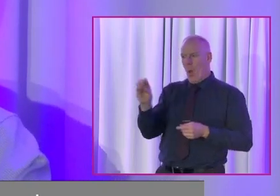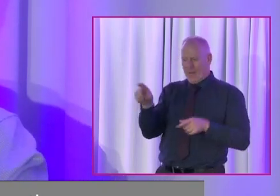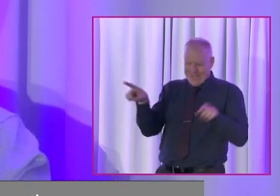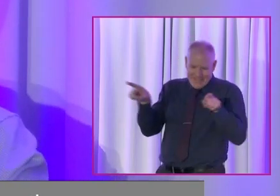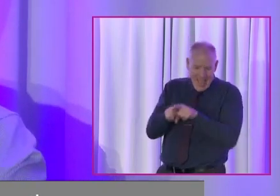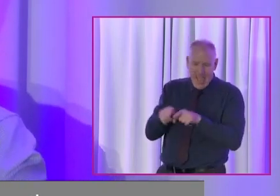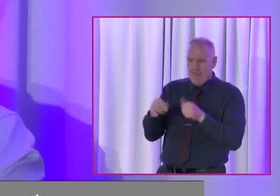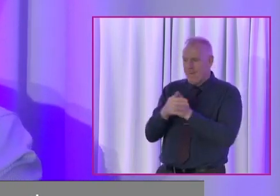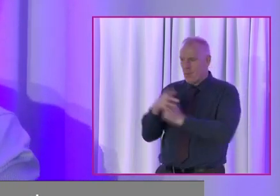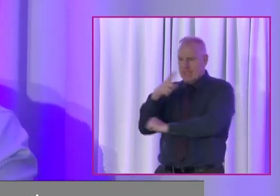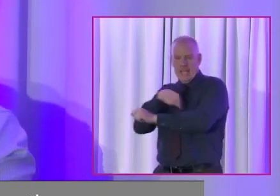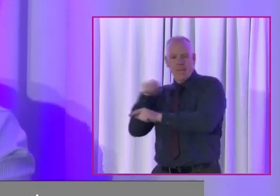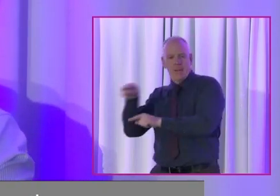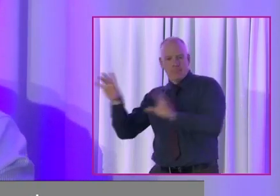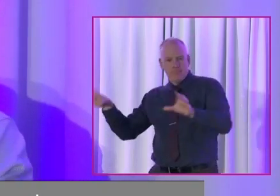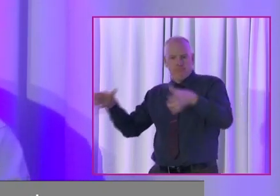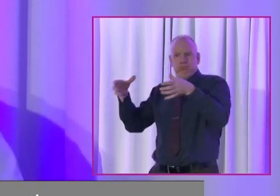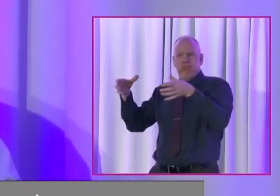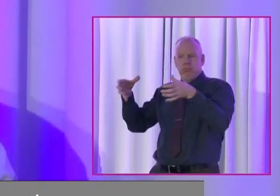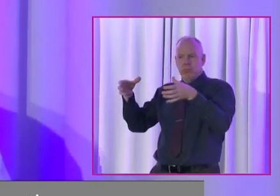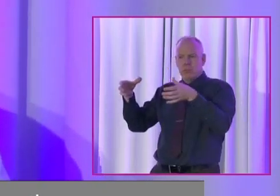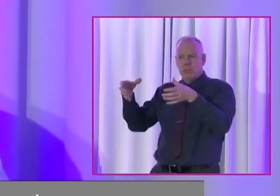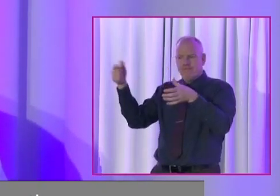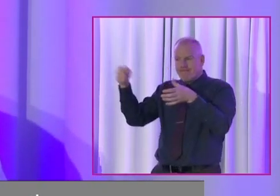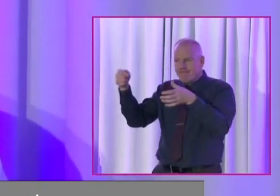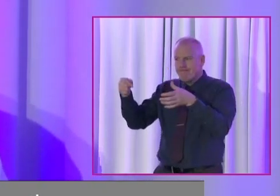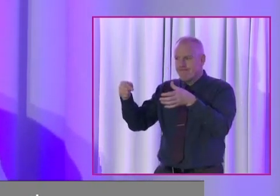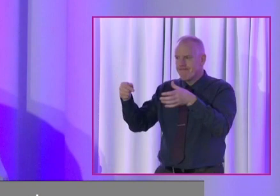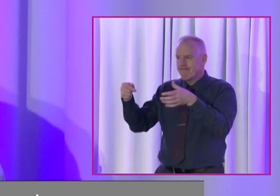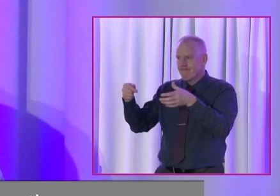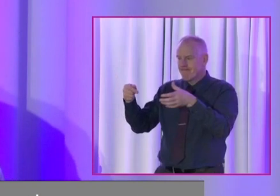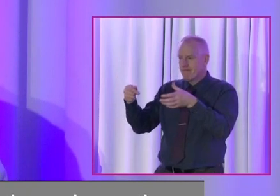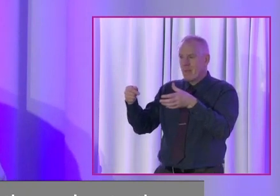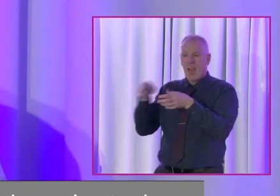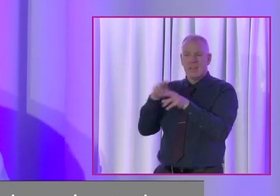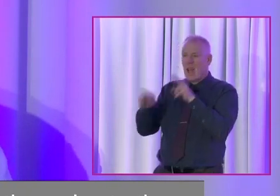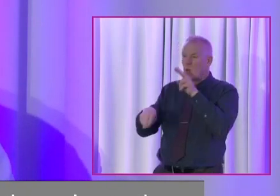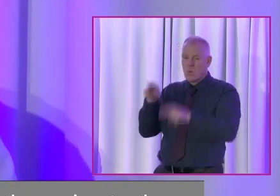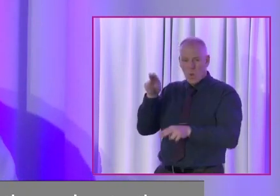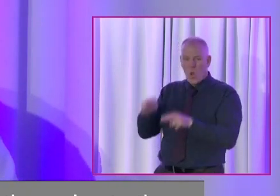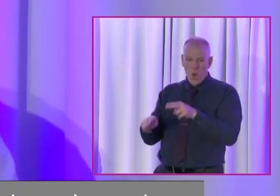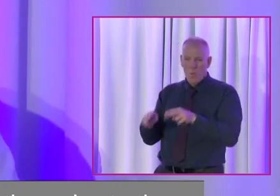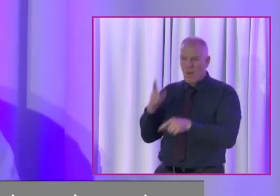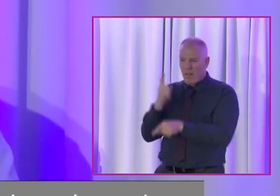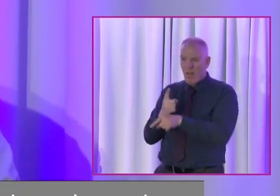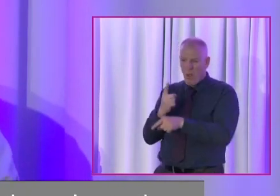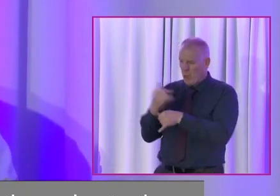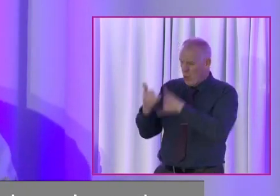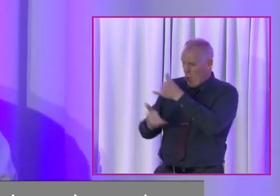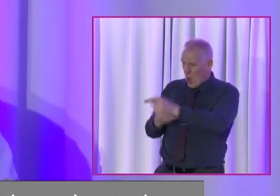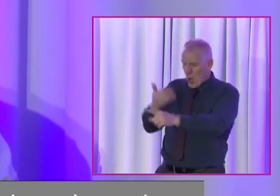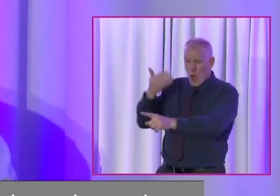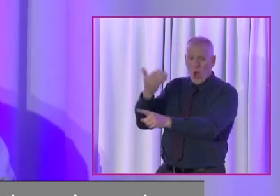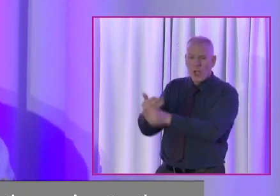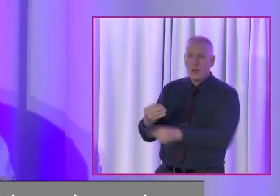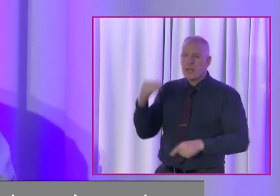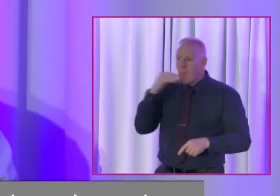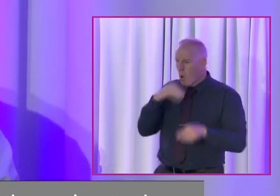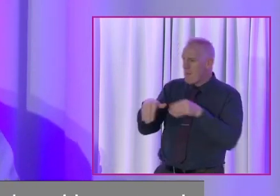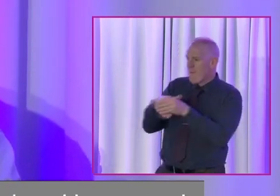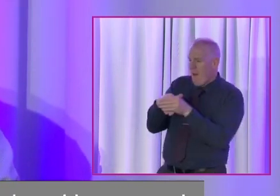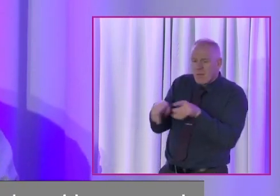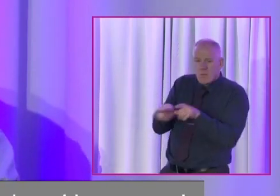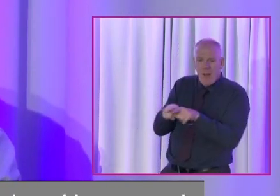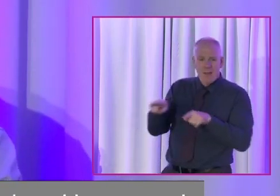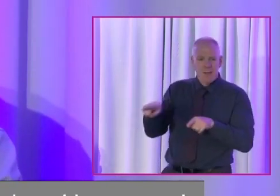DPOs bring that collective voice to the space. And they're not new, they've been knocking around for 35 years. I think that's very important to have that space as well.